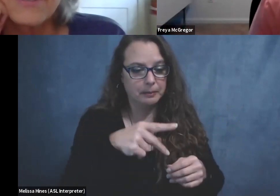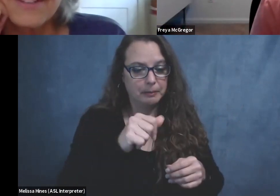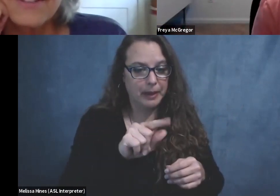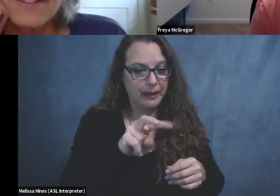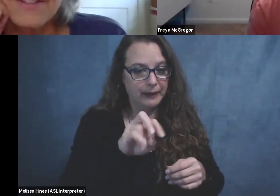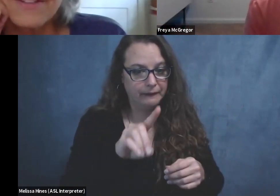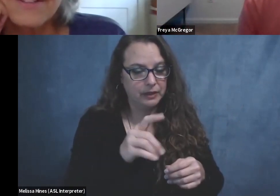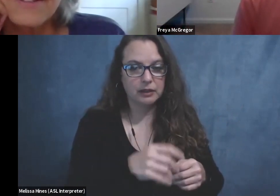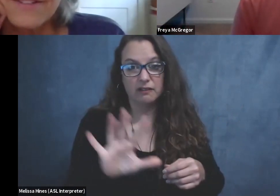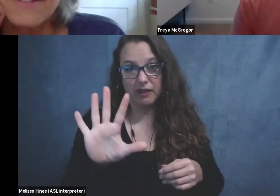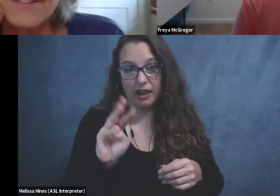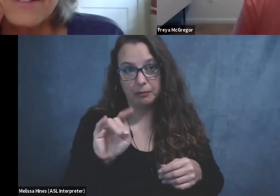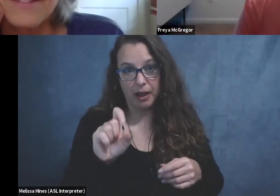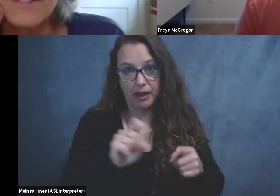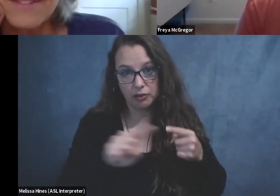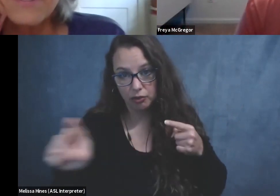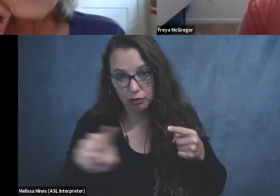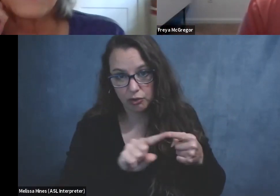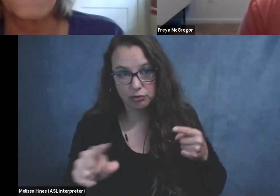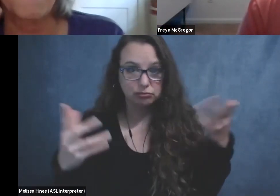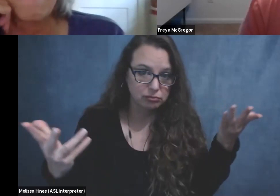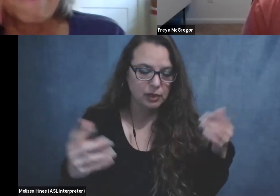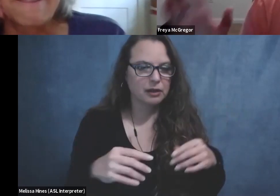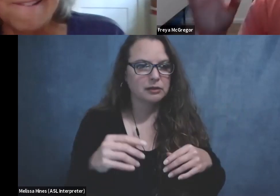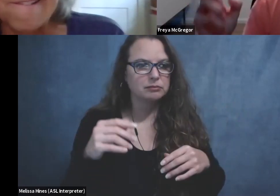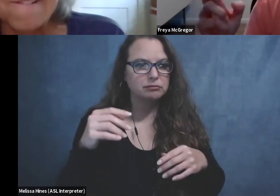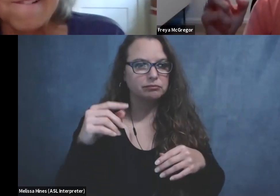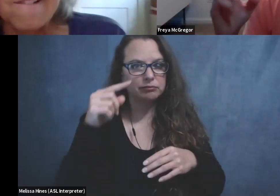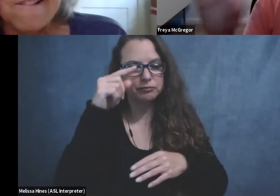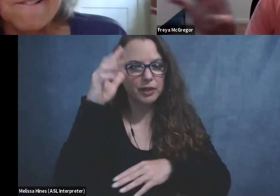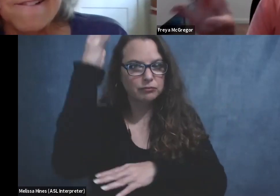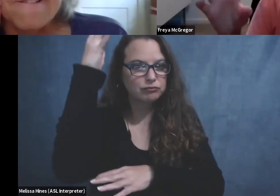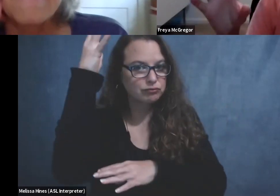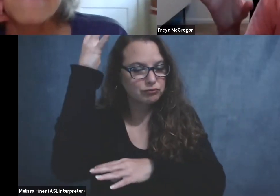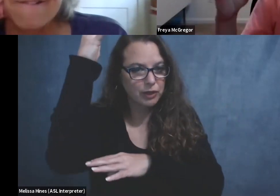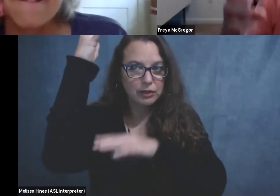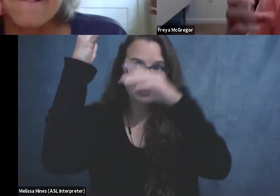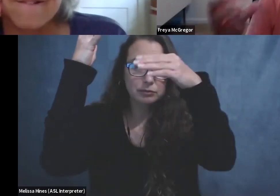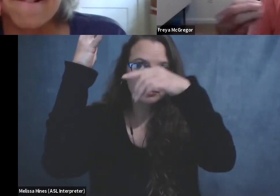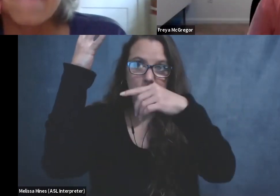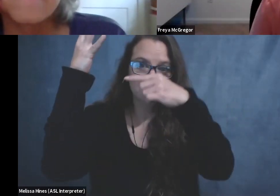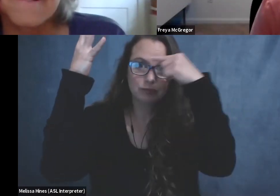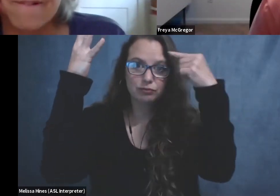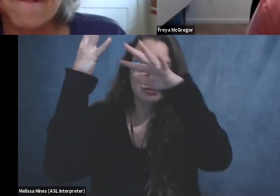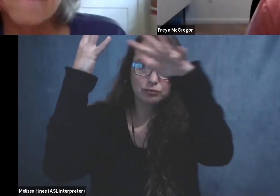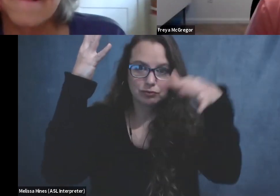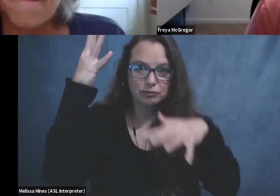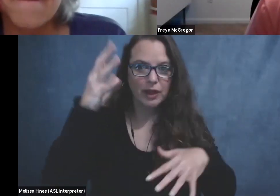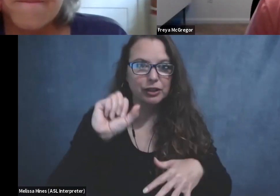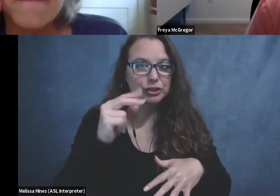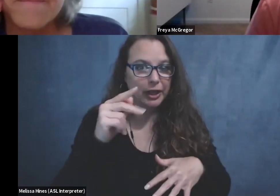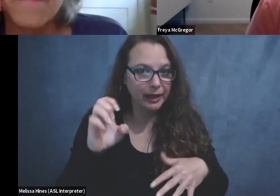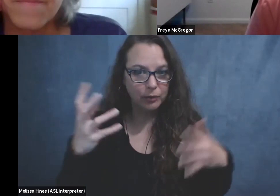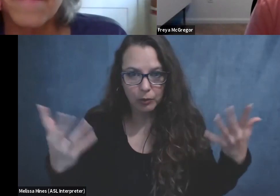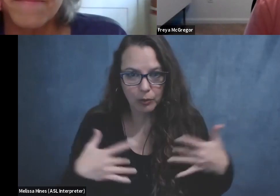and is the shade is the bathrooms. Um, and so if you can be, if you can include some of this key accessibility